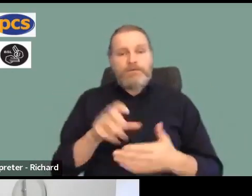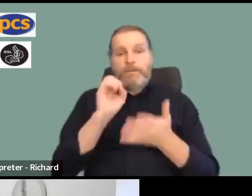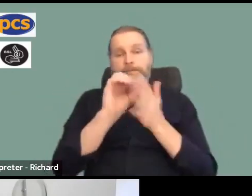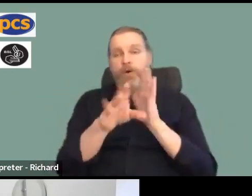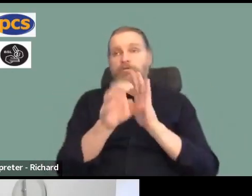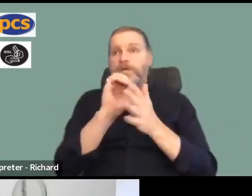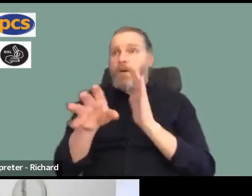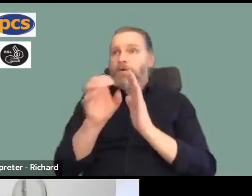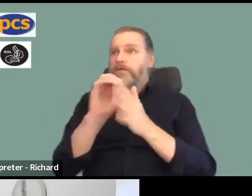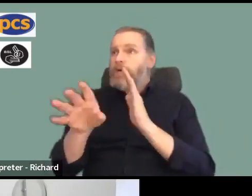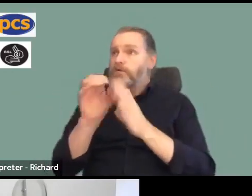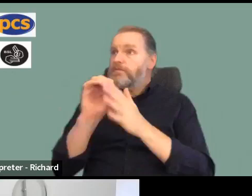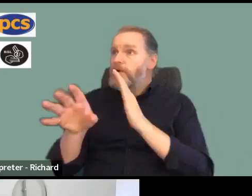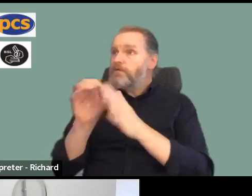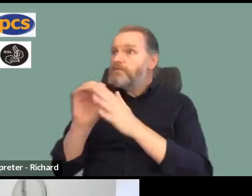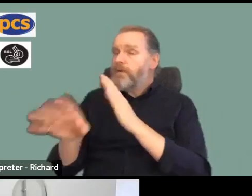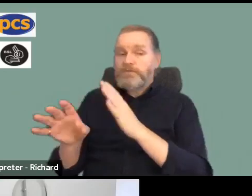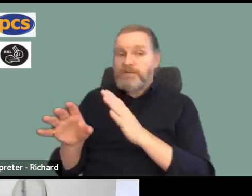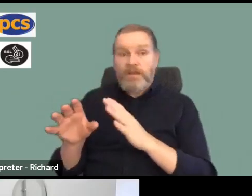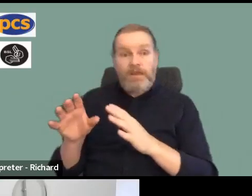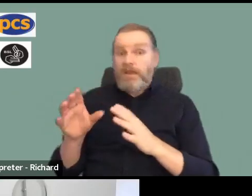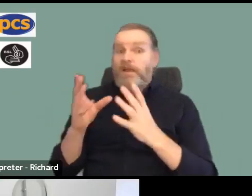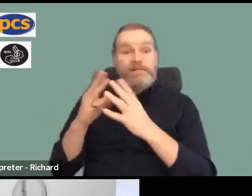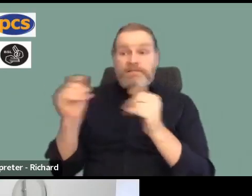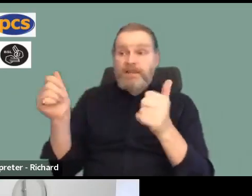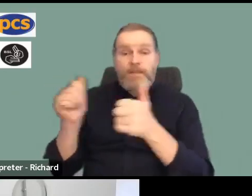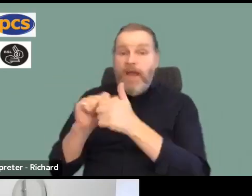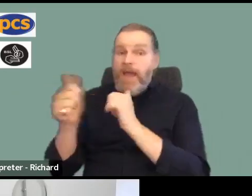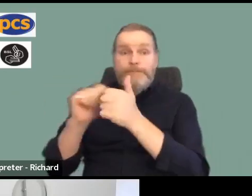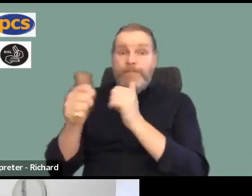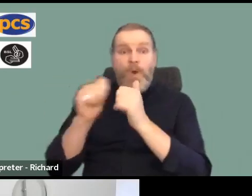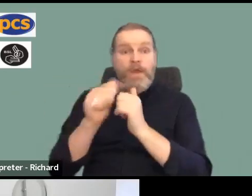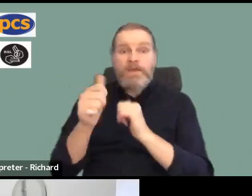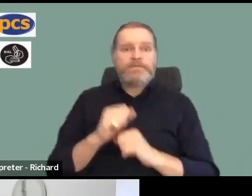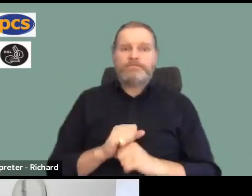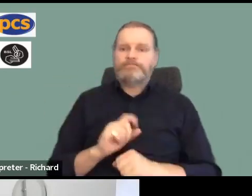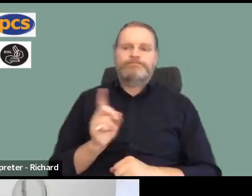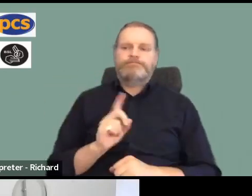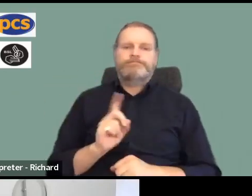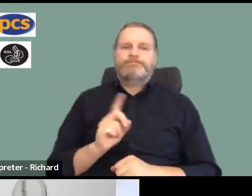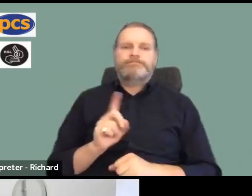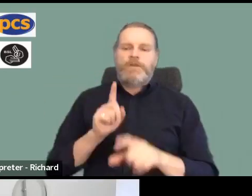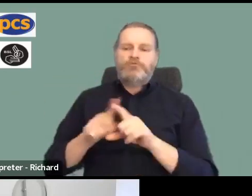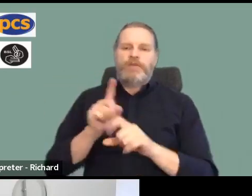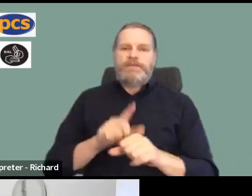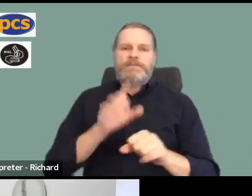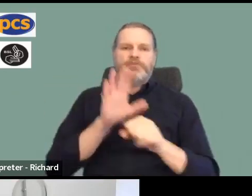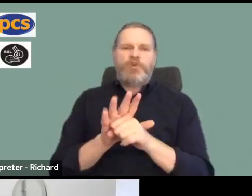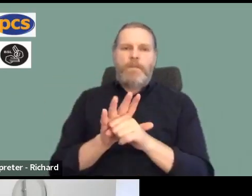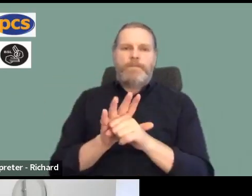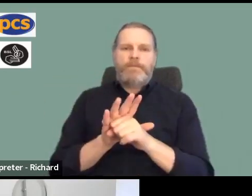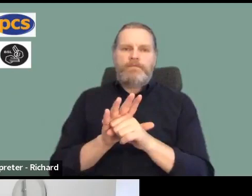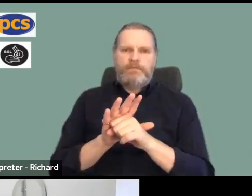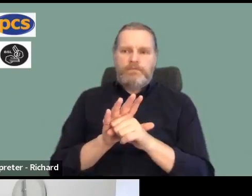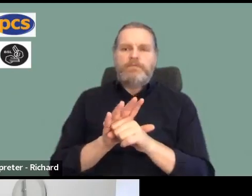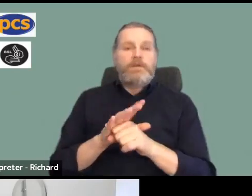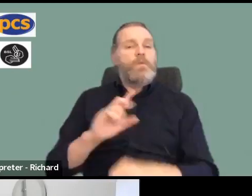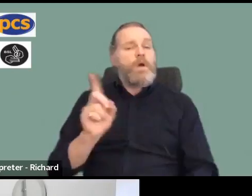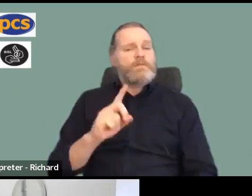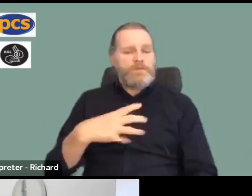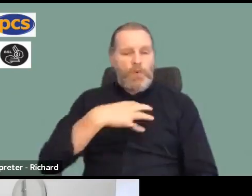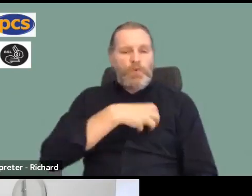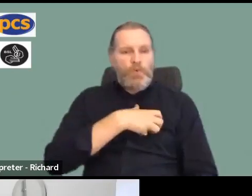And we have already seen from some employers this week, they're already clamping down trying to stop the union communicating at work